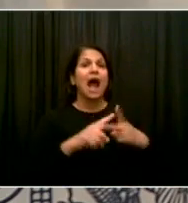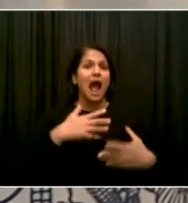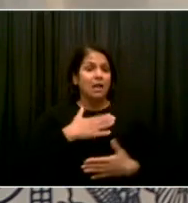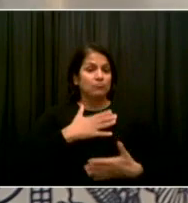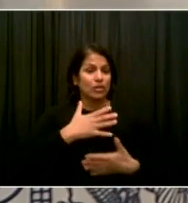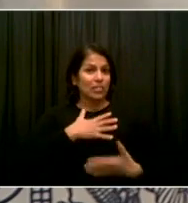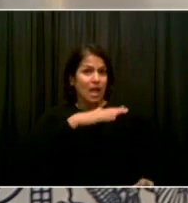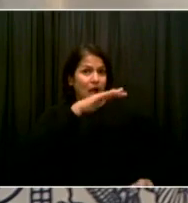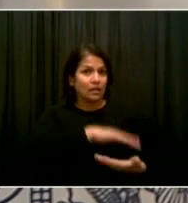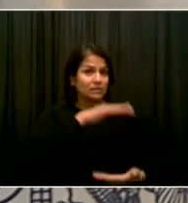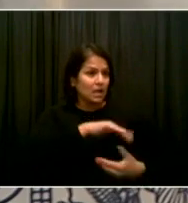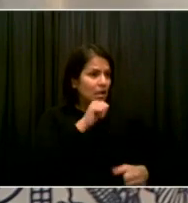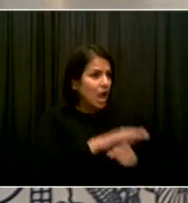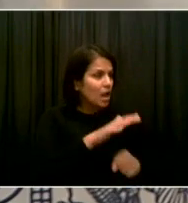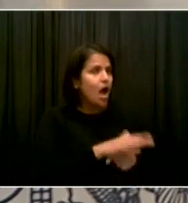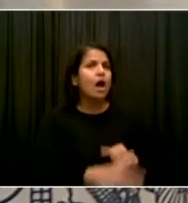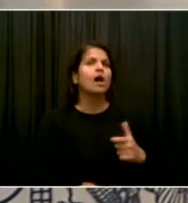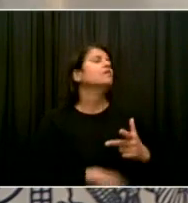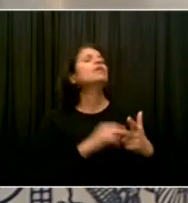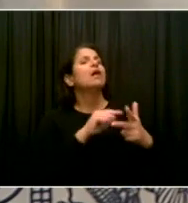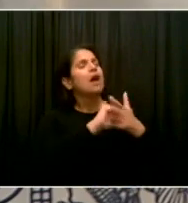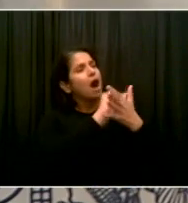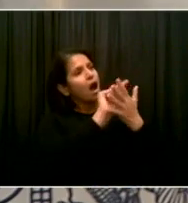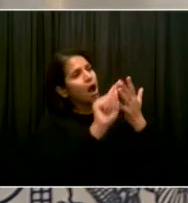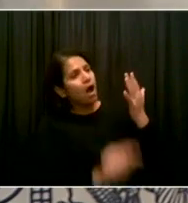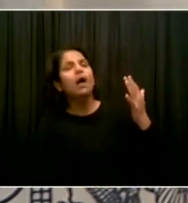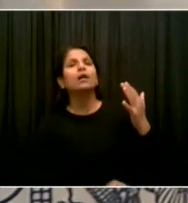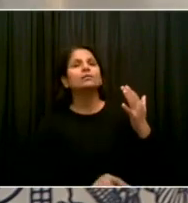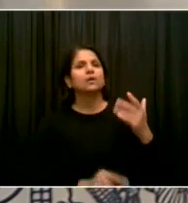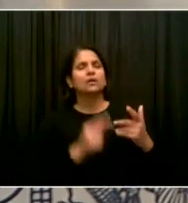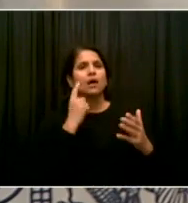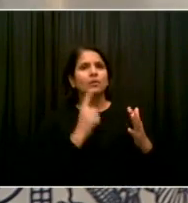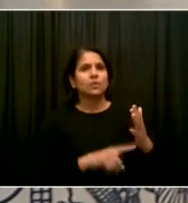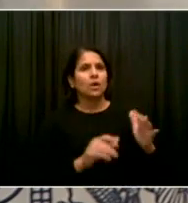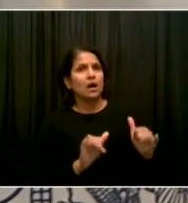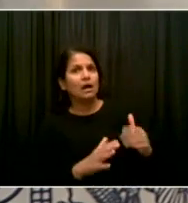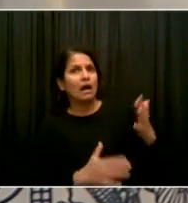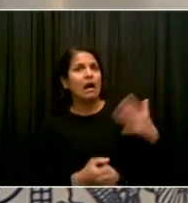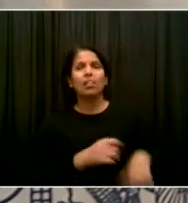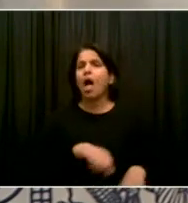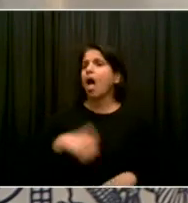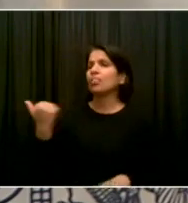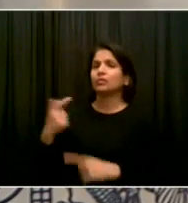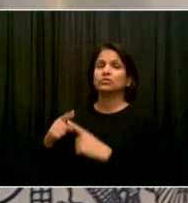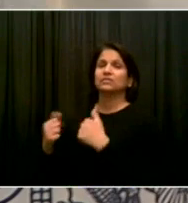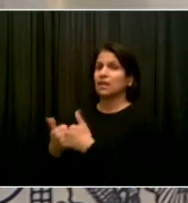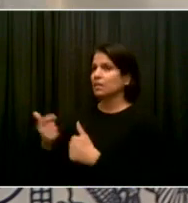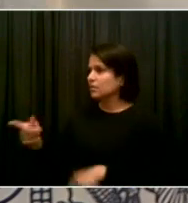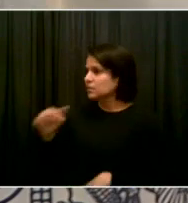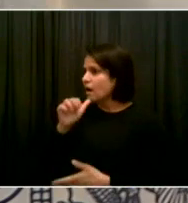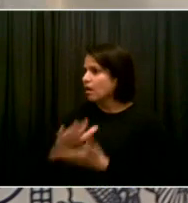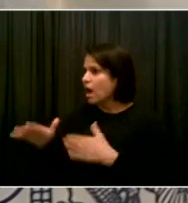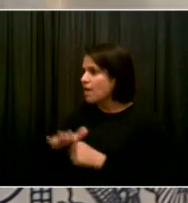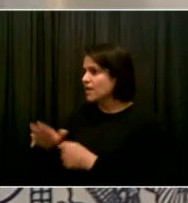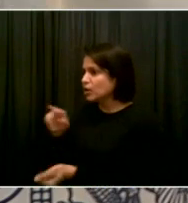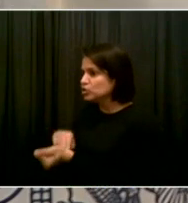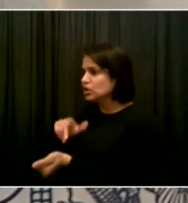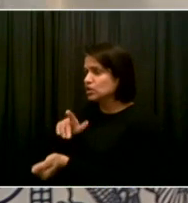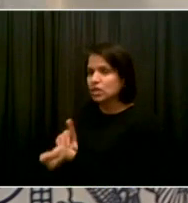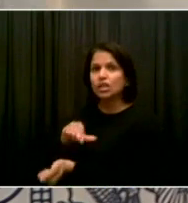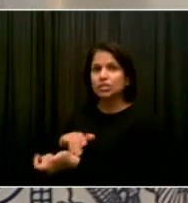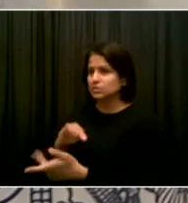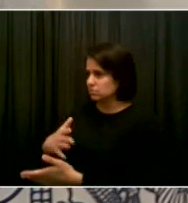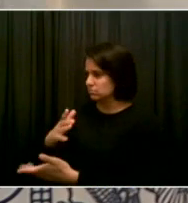was actually the toughest challenge was staffing. So whenever we talk about how we're doing and where we're going, we actually make